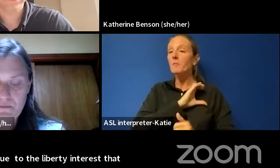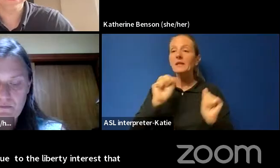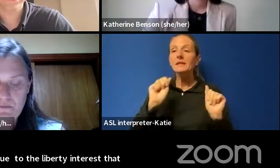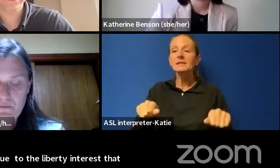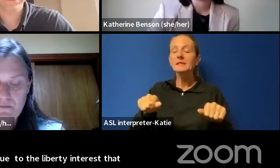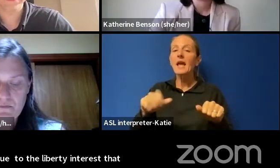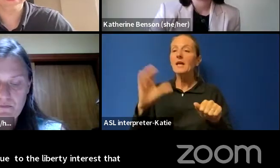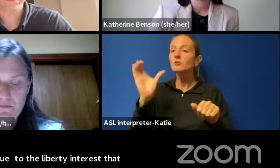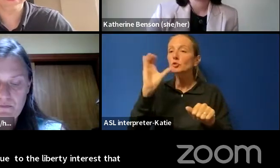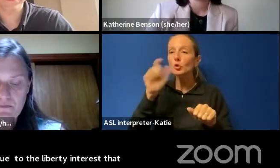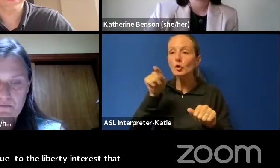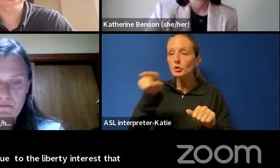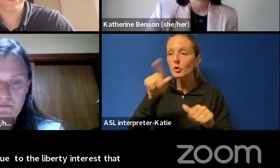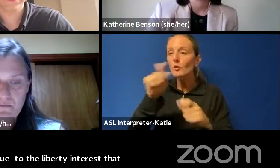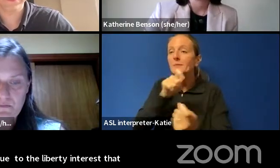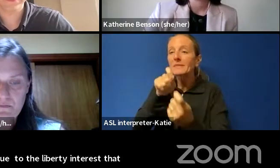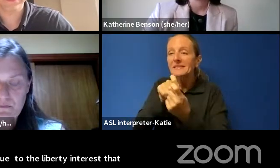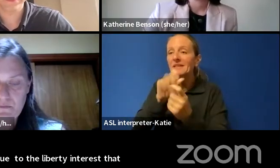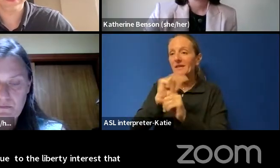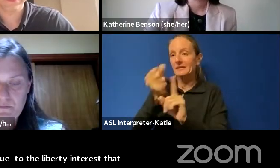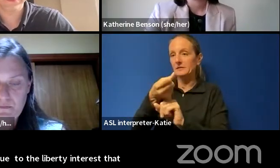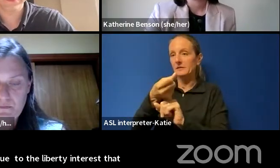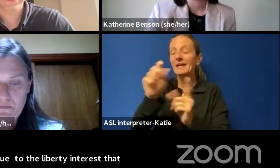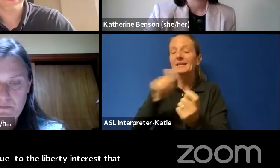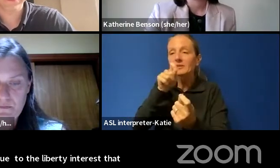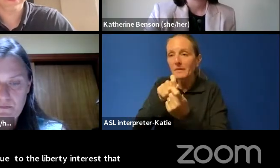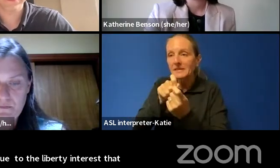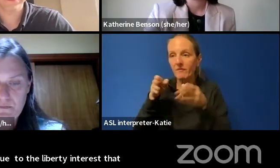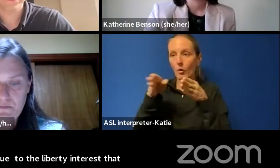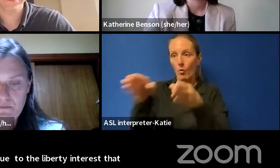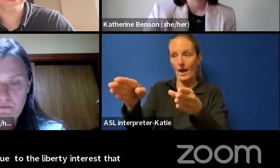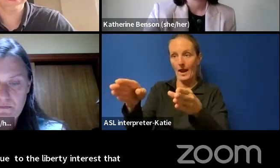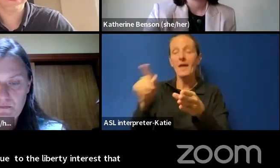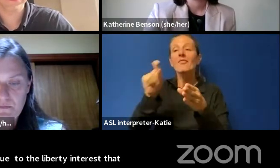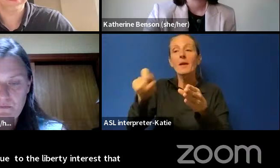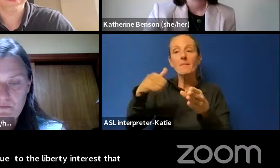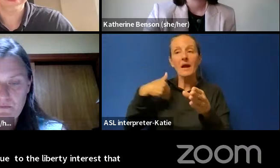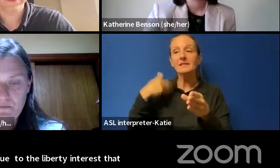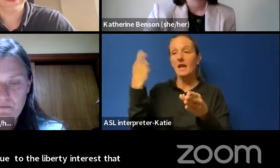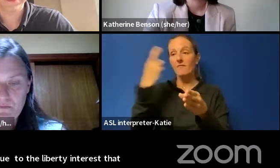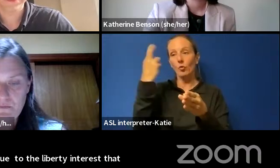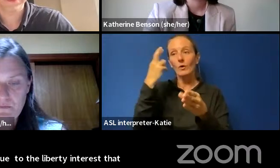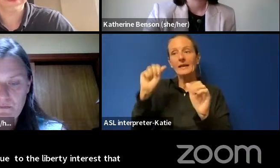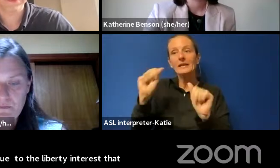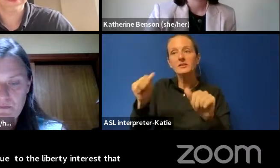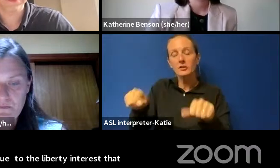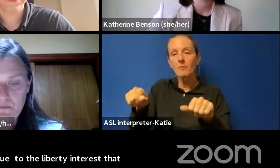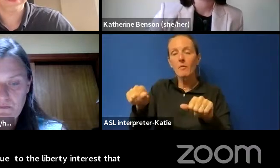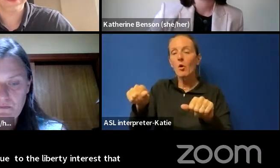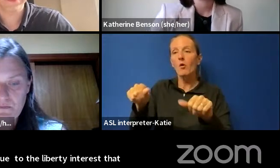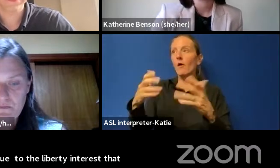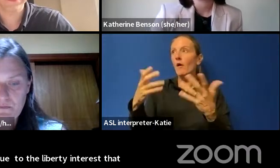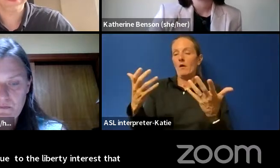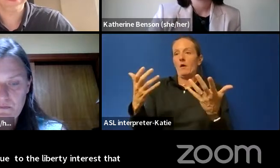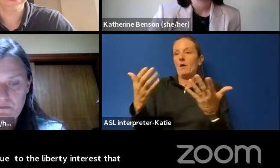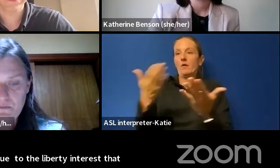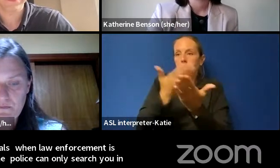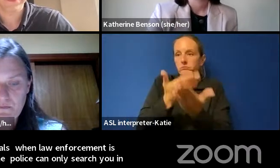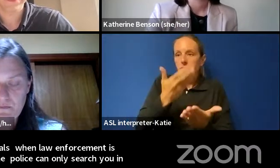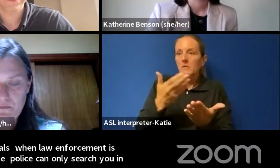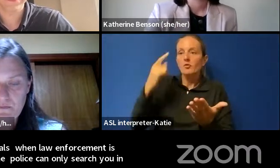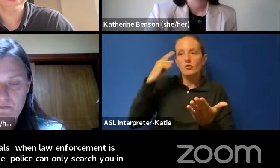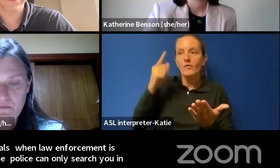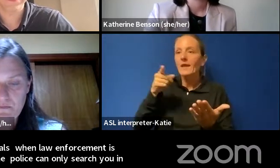in very specific circumstances and in specific ways. They must have reasonable grounds to believe you are possibly engaged in criminal